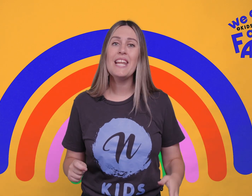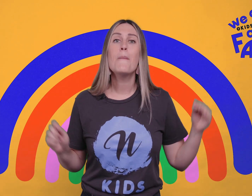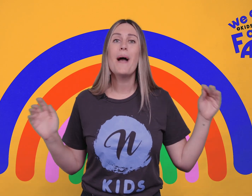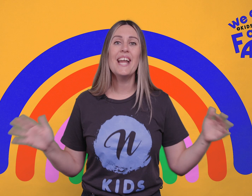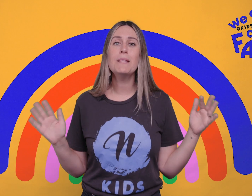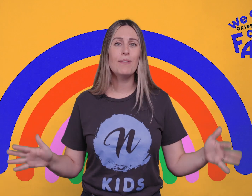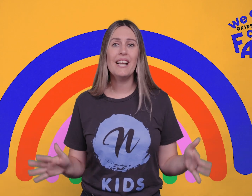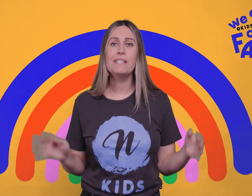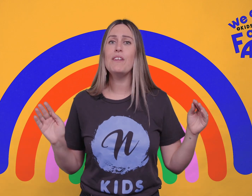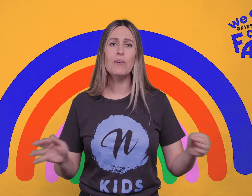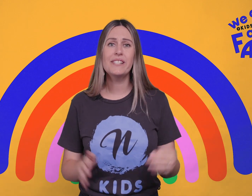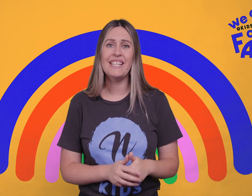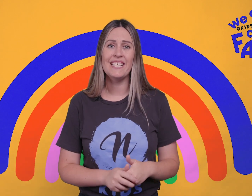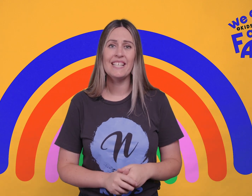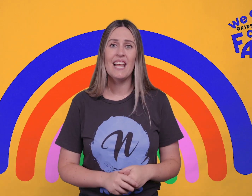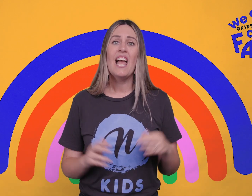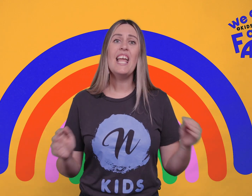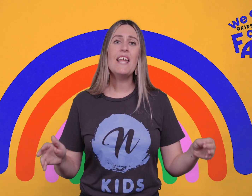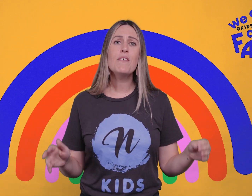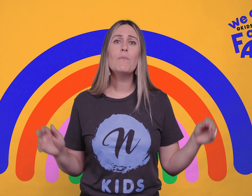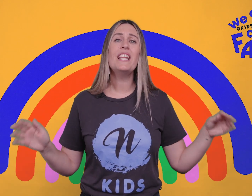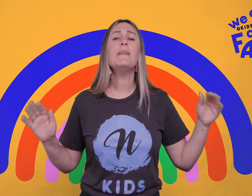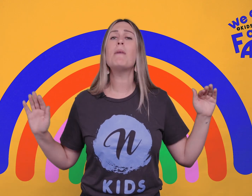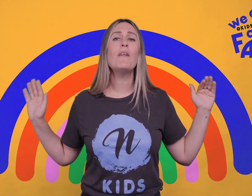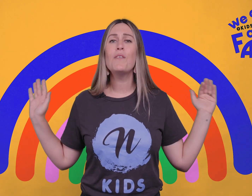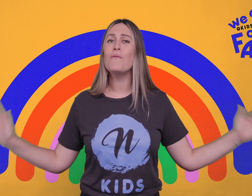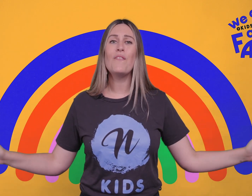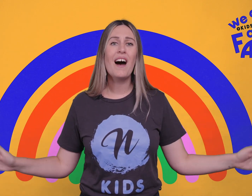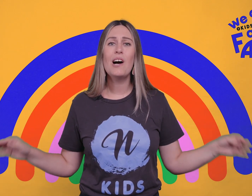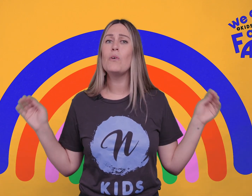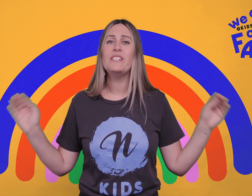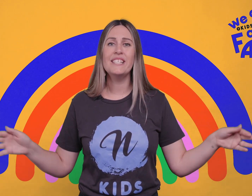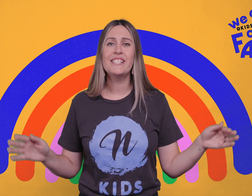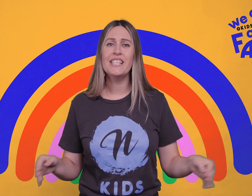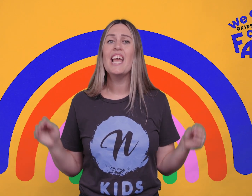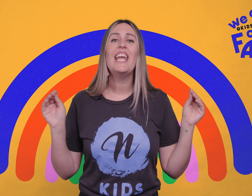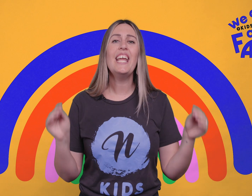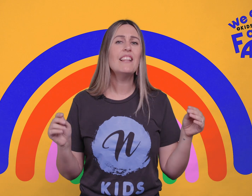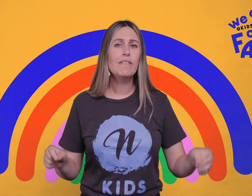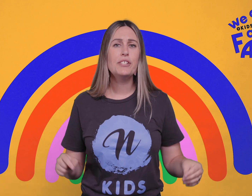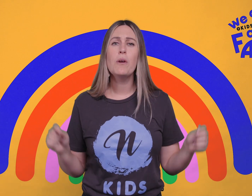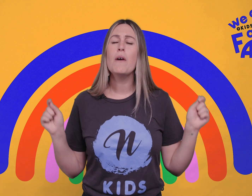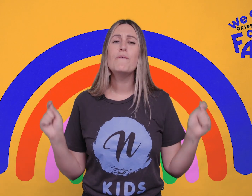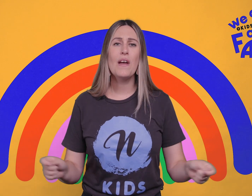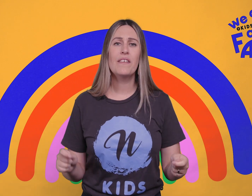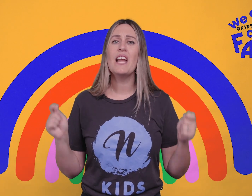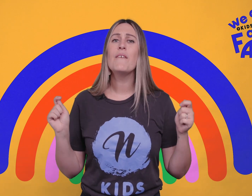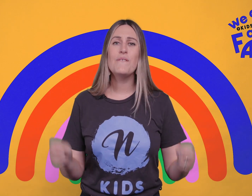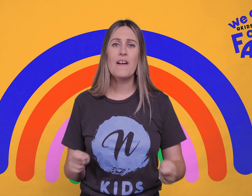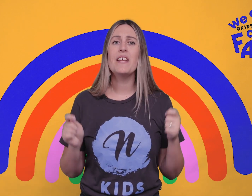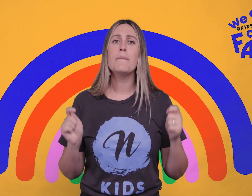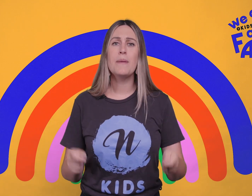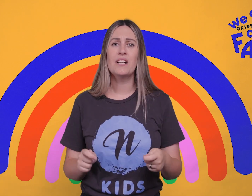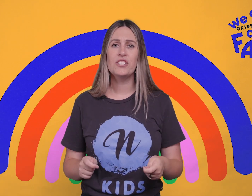already paid the price for your sin. Even when He might feel far or distant, He loves you very,